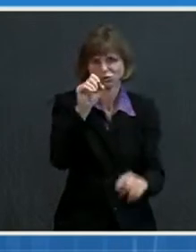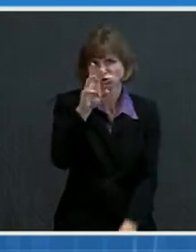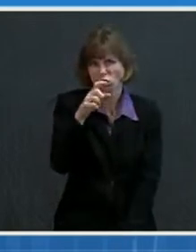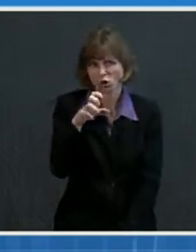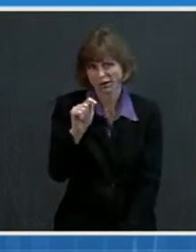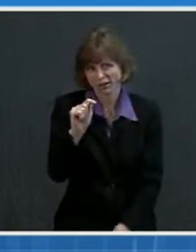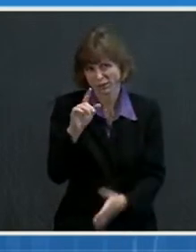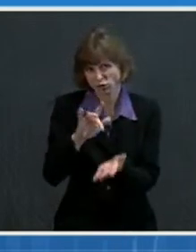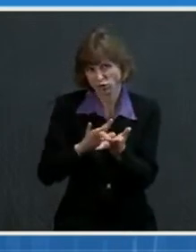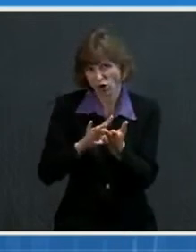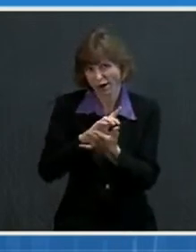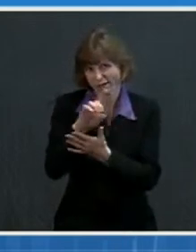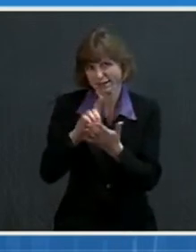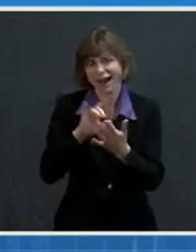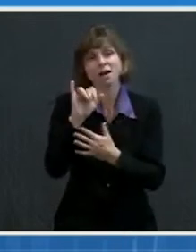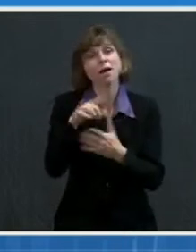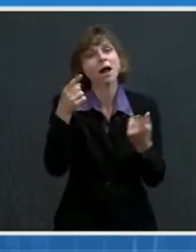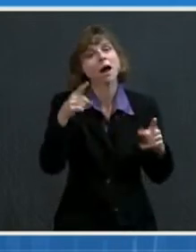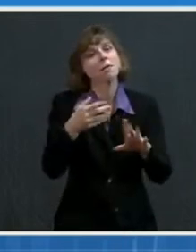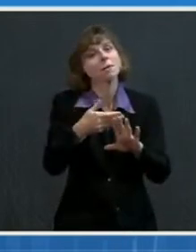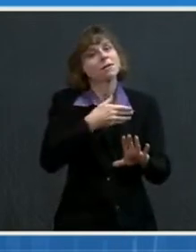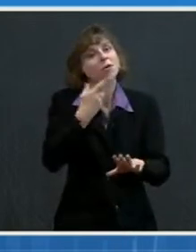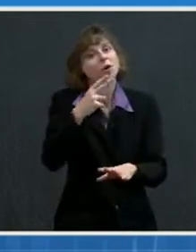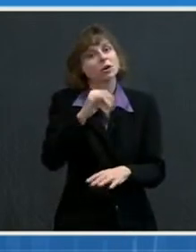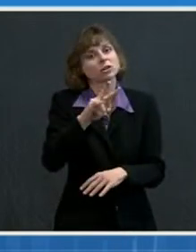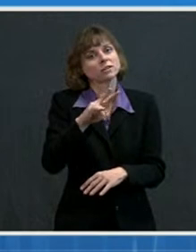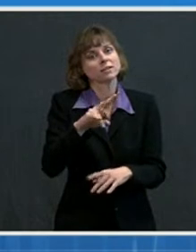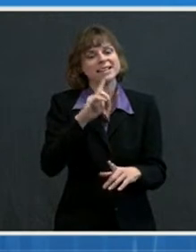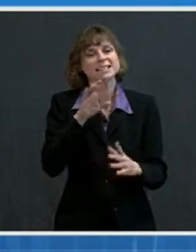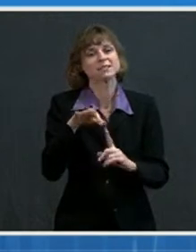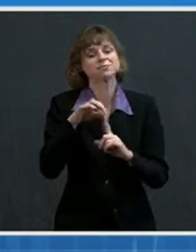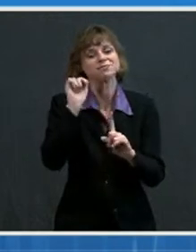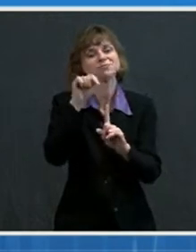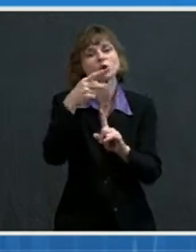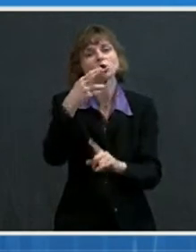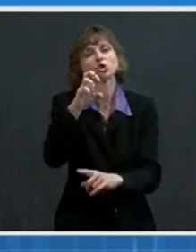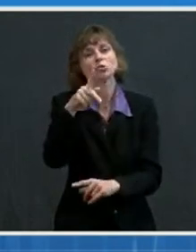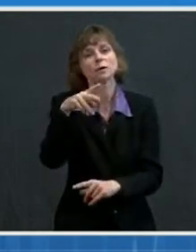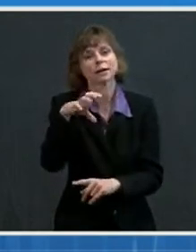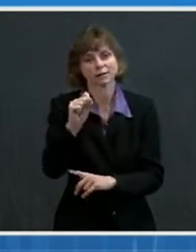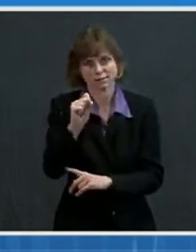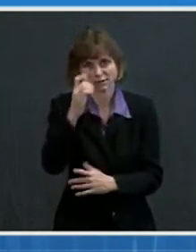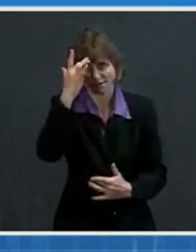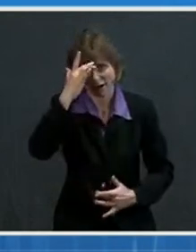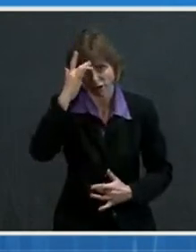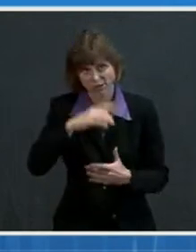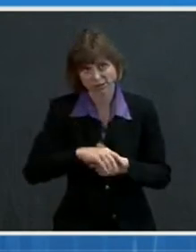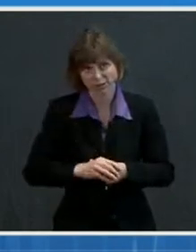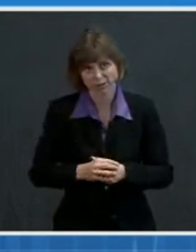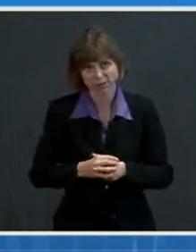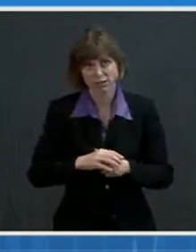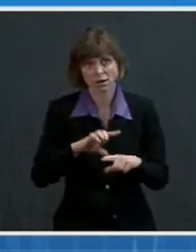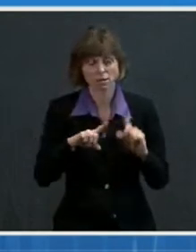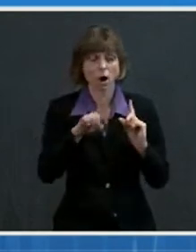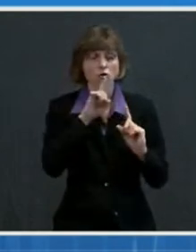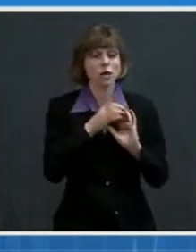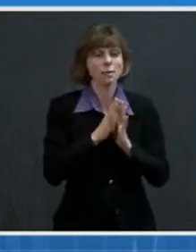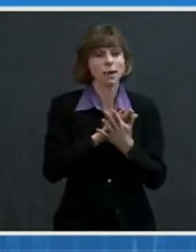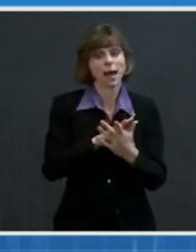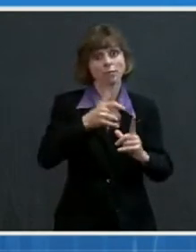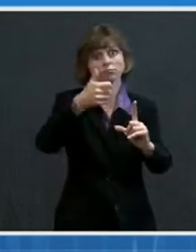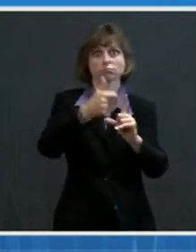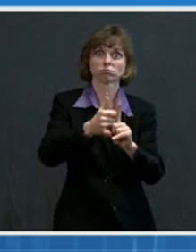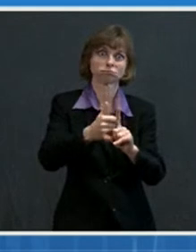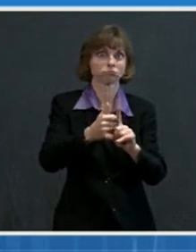before HIV, particularly with the herpes viruses. But it really got into its own frame